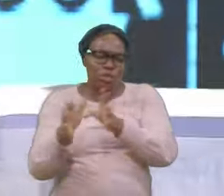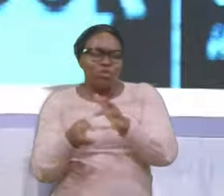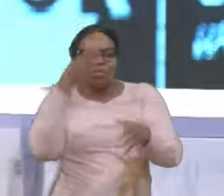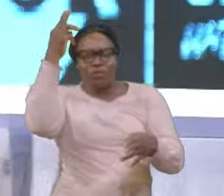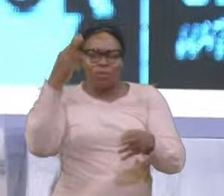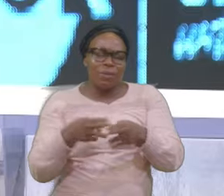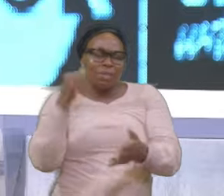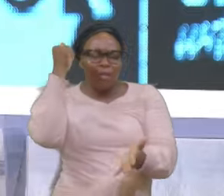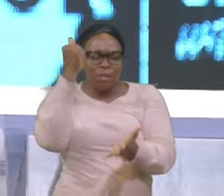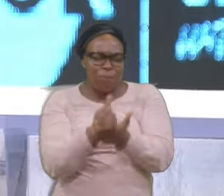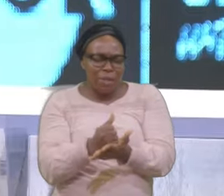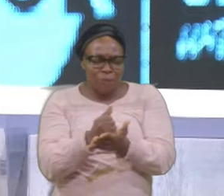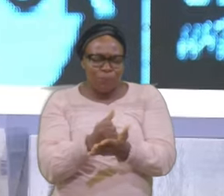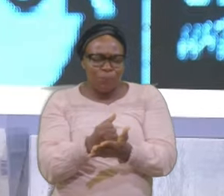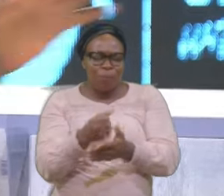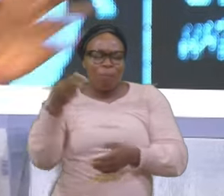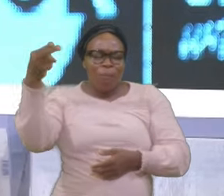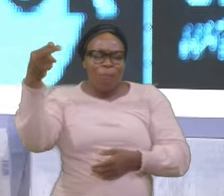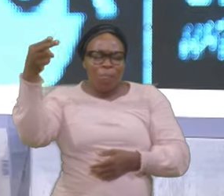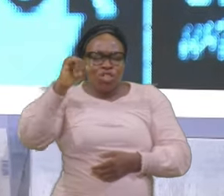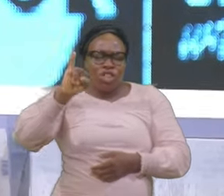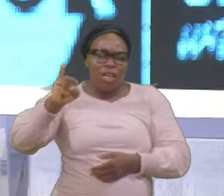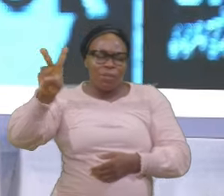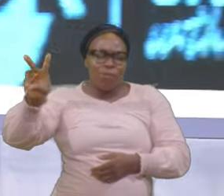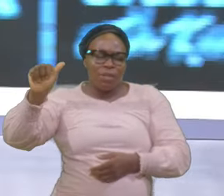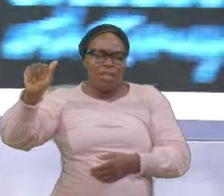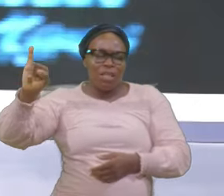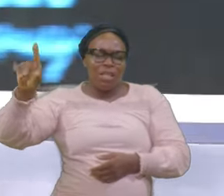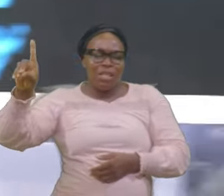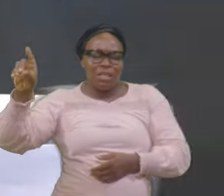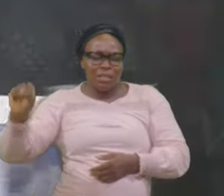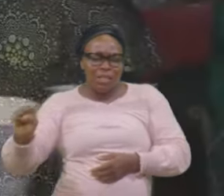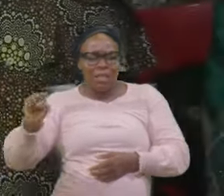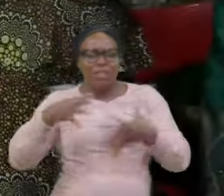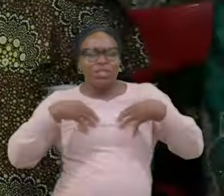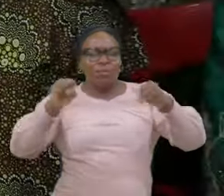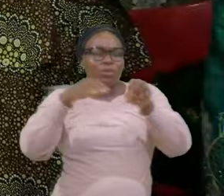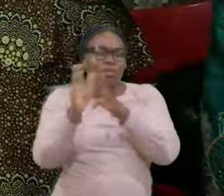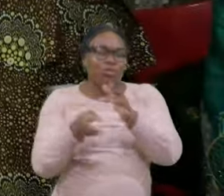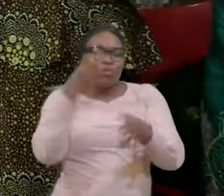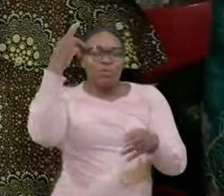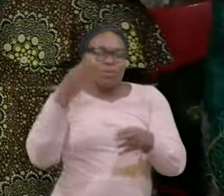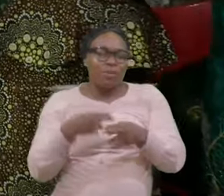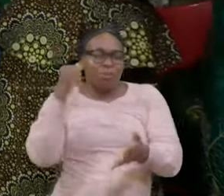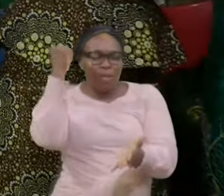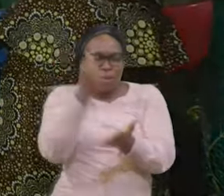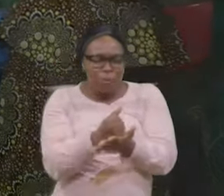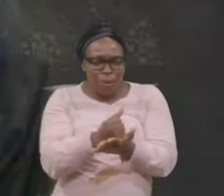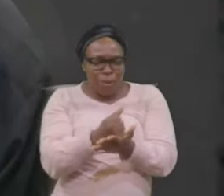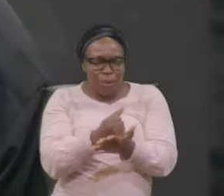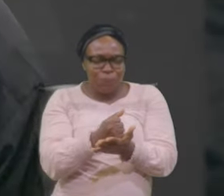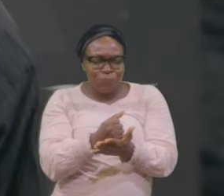HIV AIDS You Are Healed In Jesus Name And Your